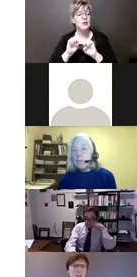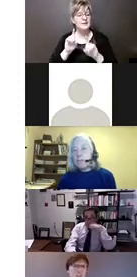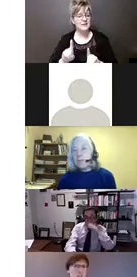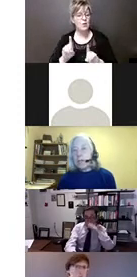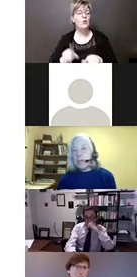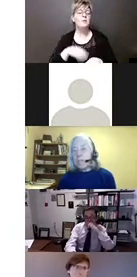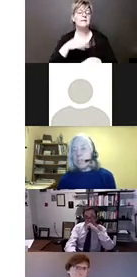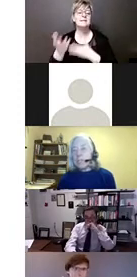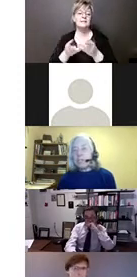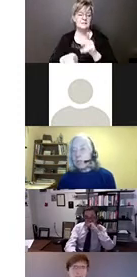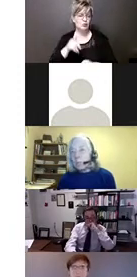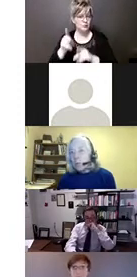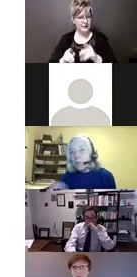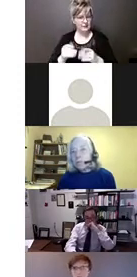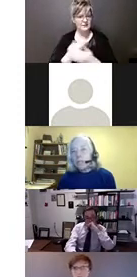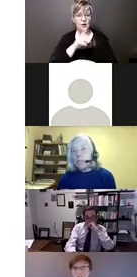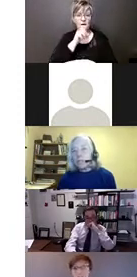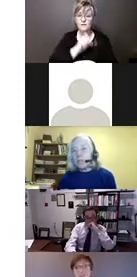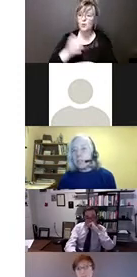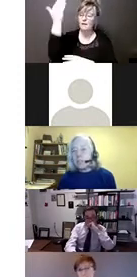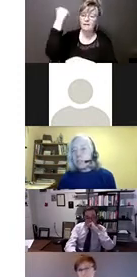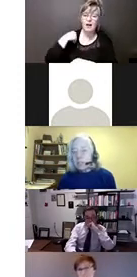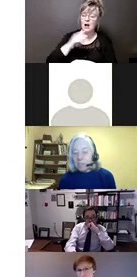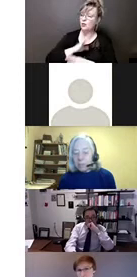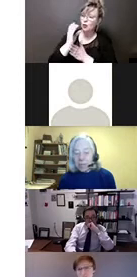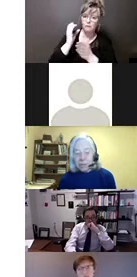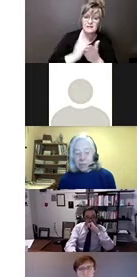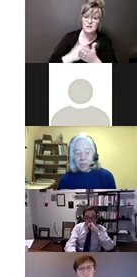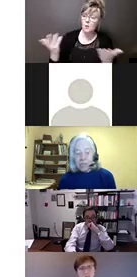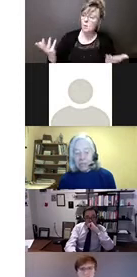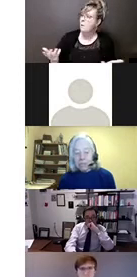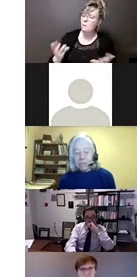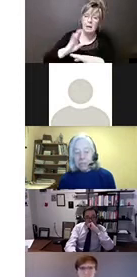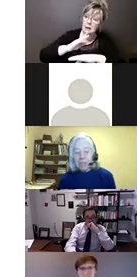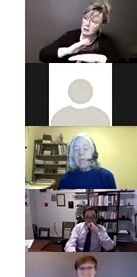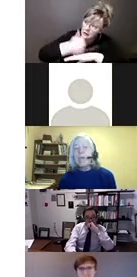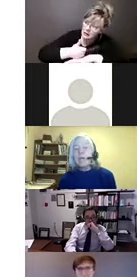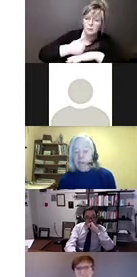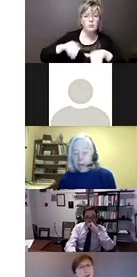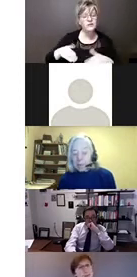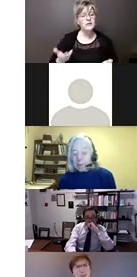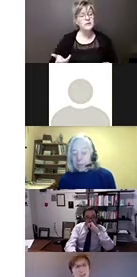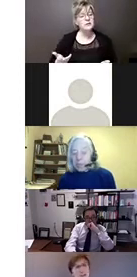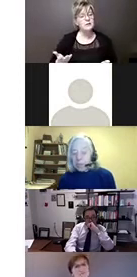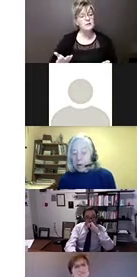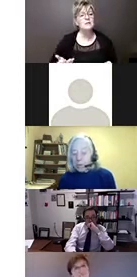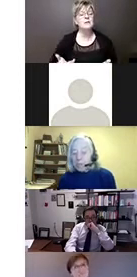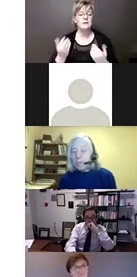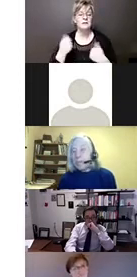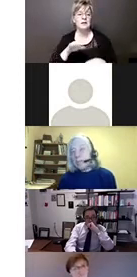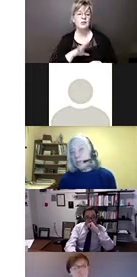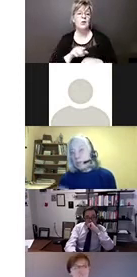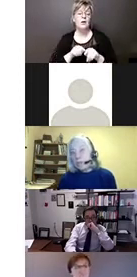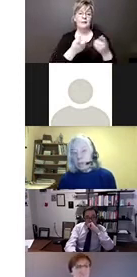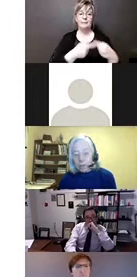previous recommendations under both conventions that still need to be implemented. Gaps between departments